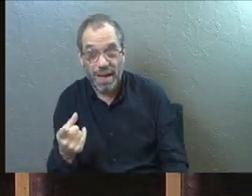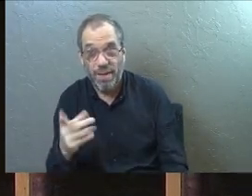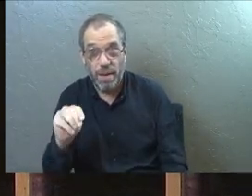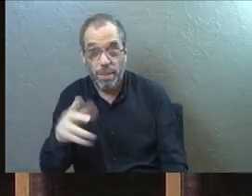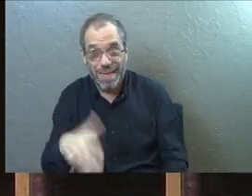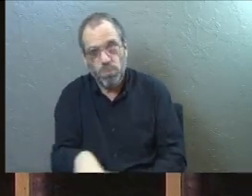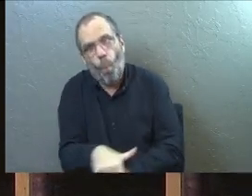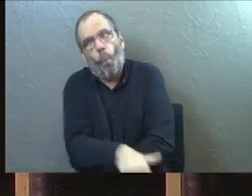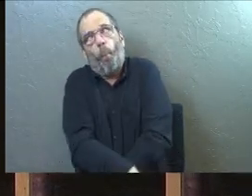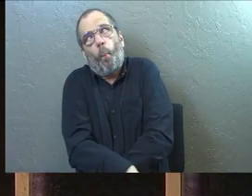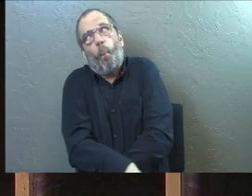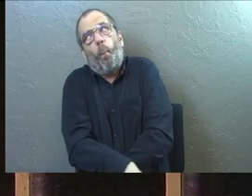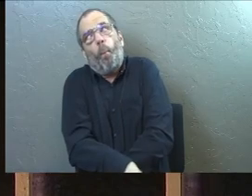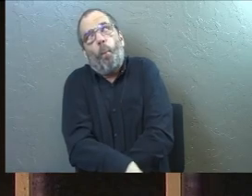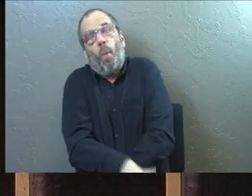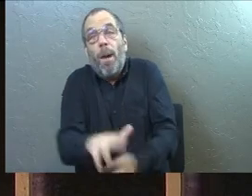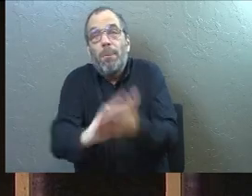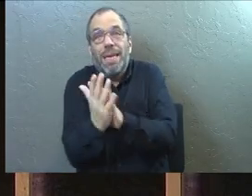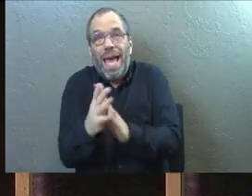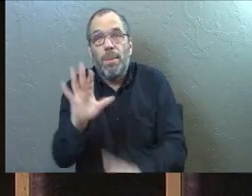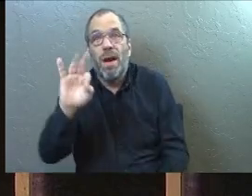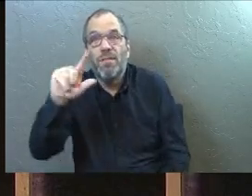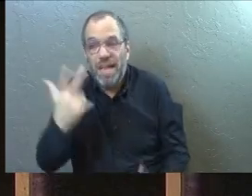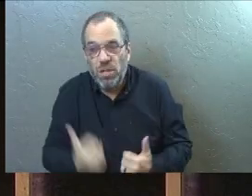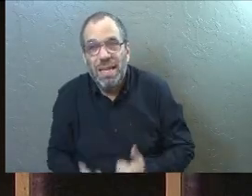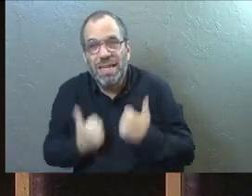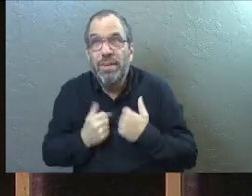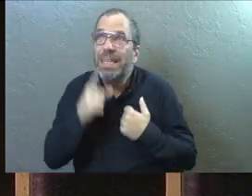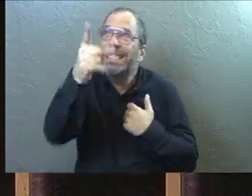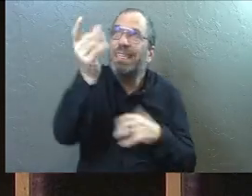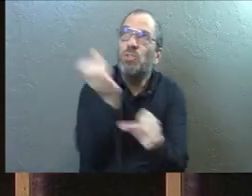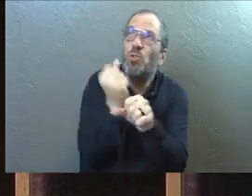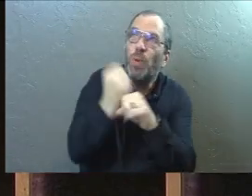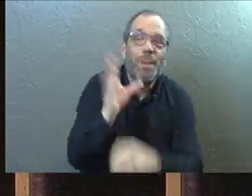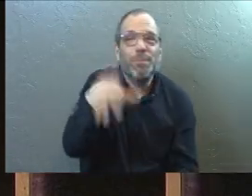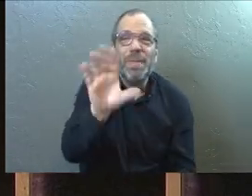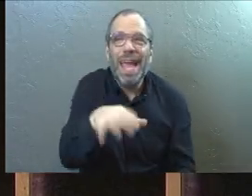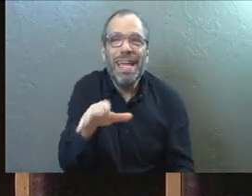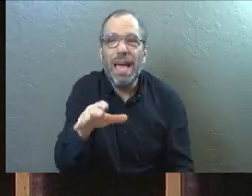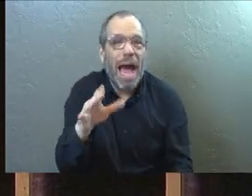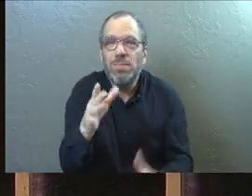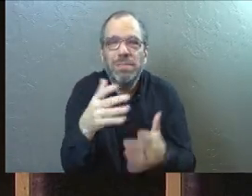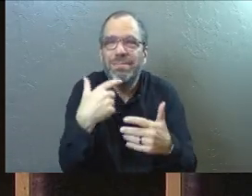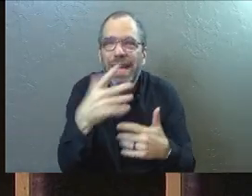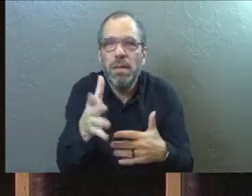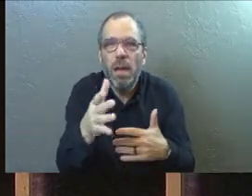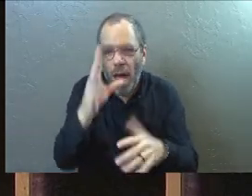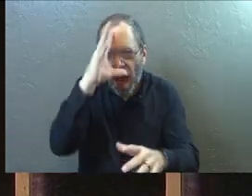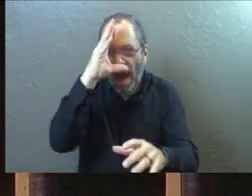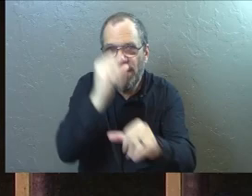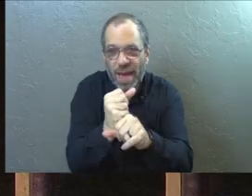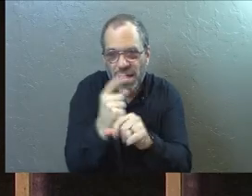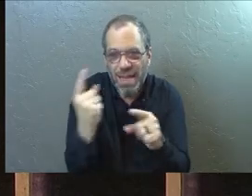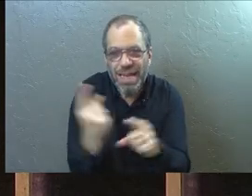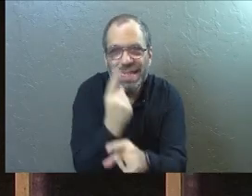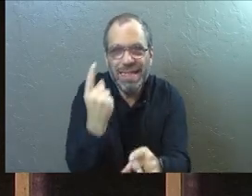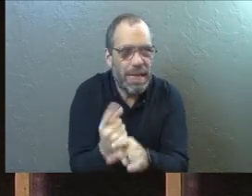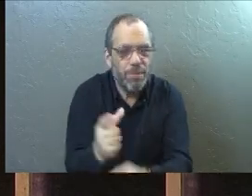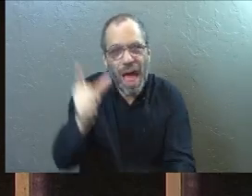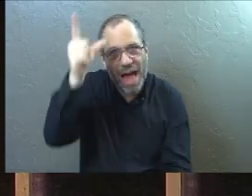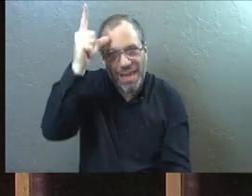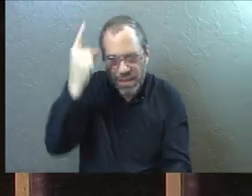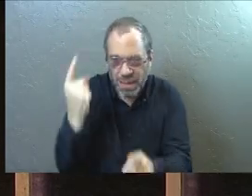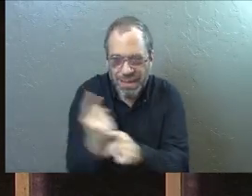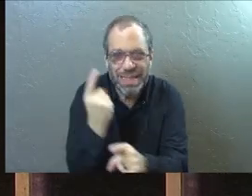One cell at a time because he's the creator God. All I'm calling you to is a faith consistency and a